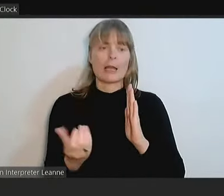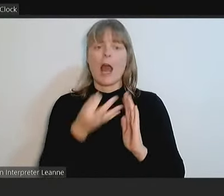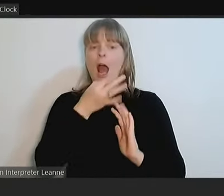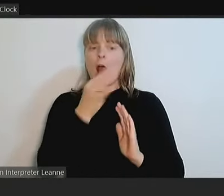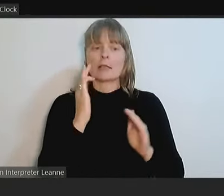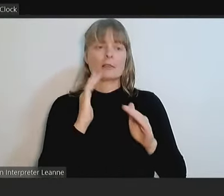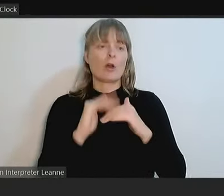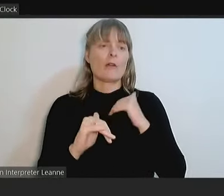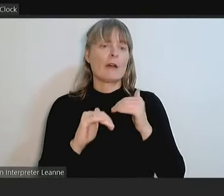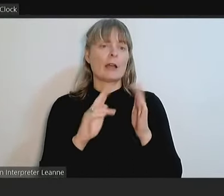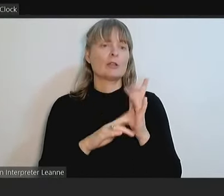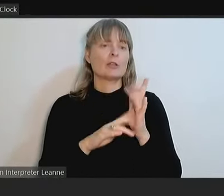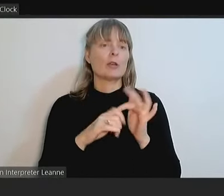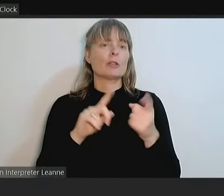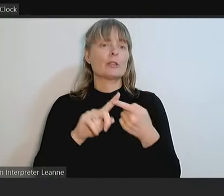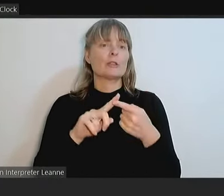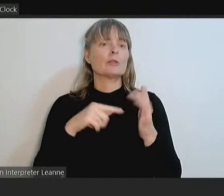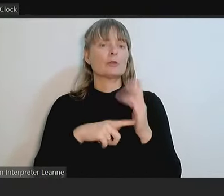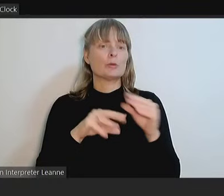businesses.